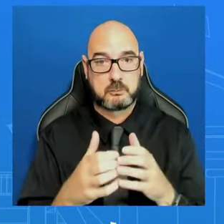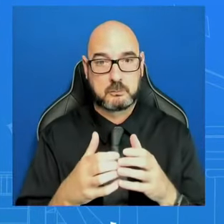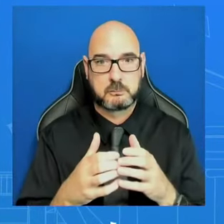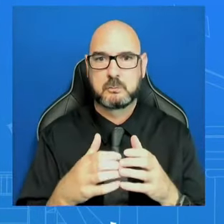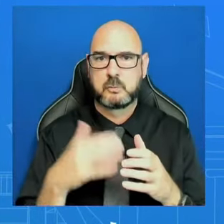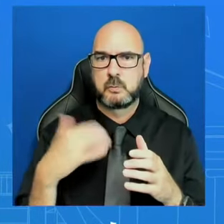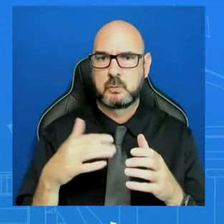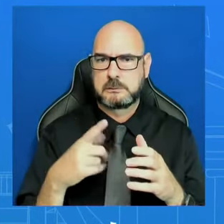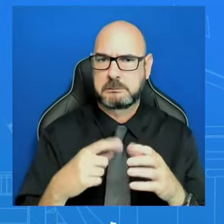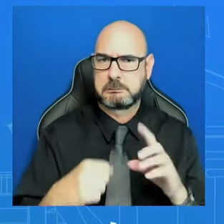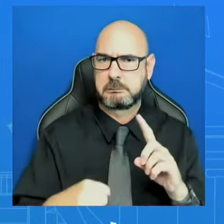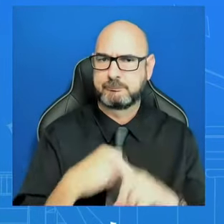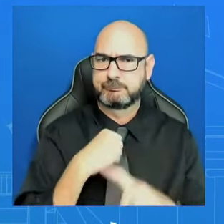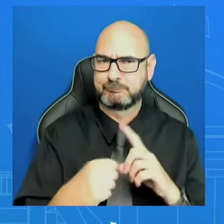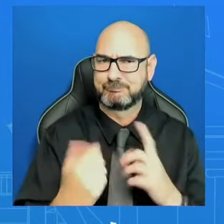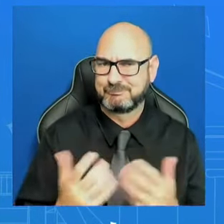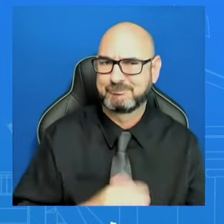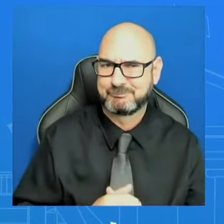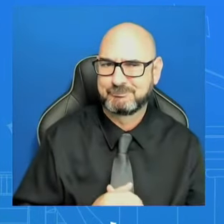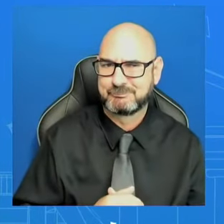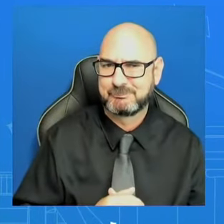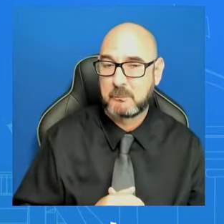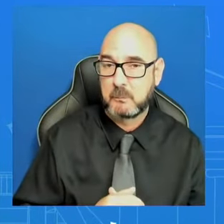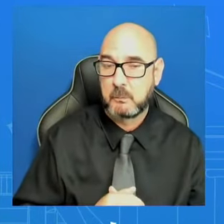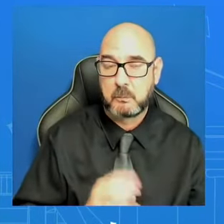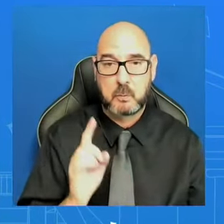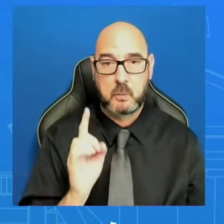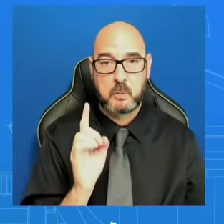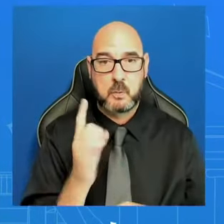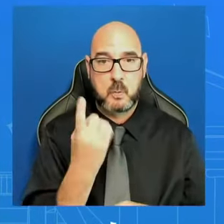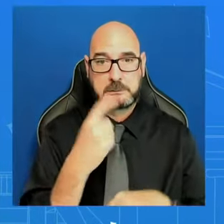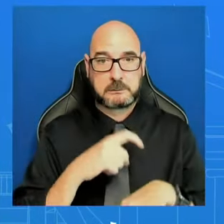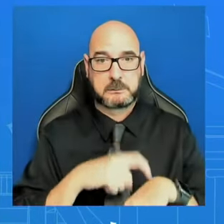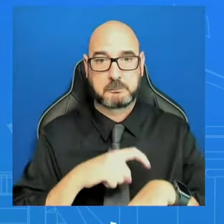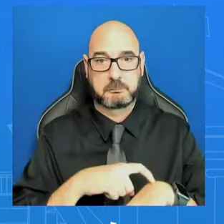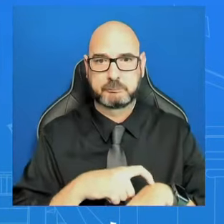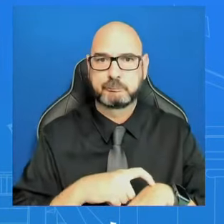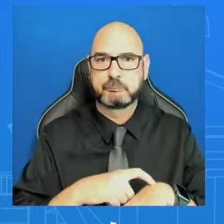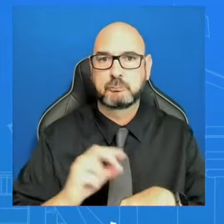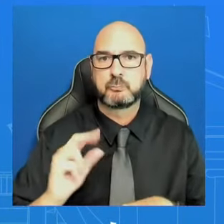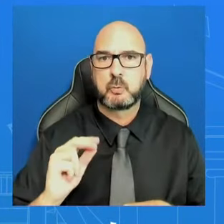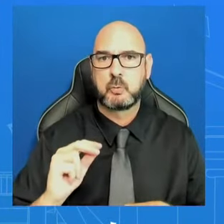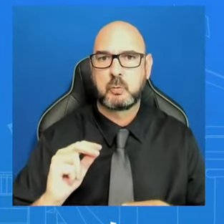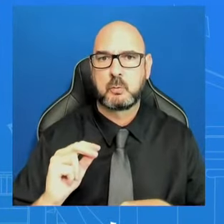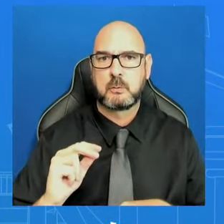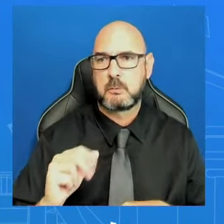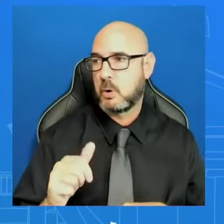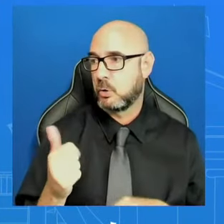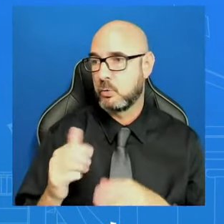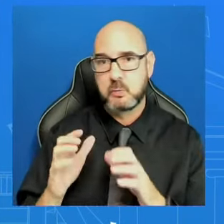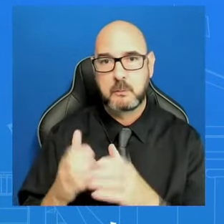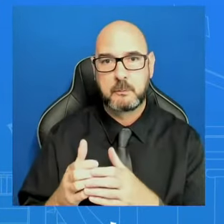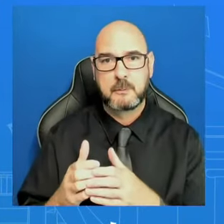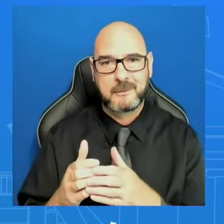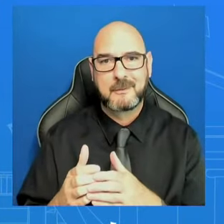only event. There had been others like that, humanitarian aid convoys coming under fire and losing people.